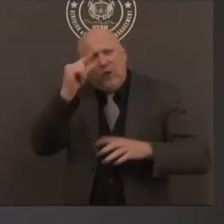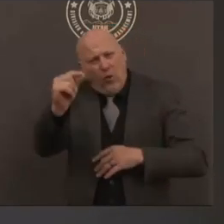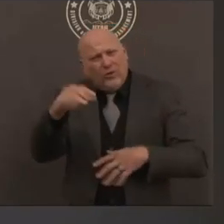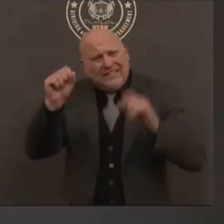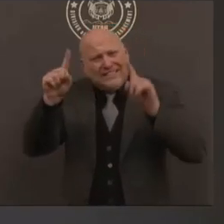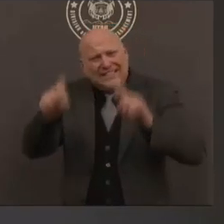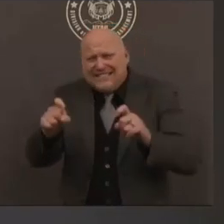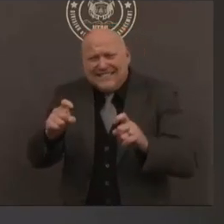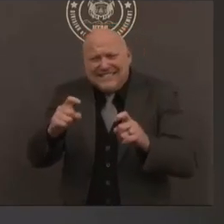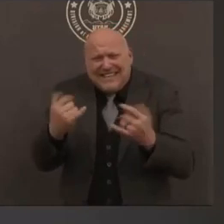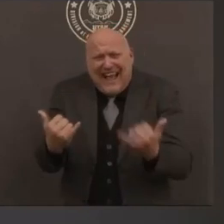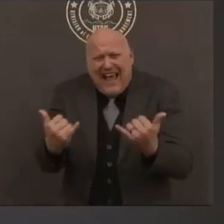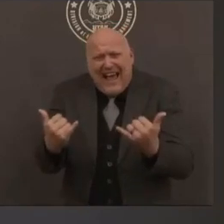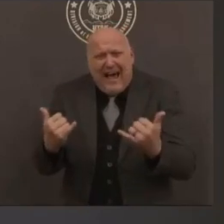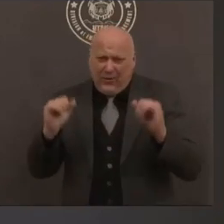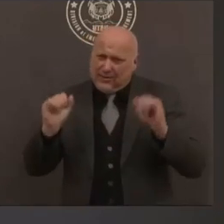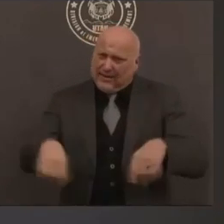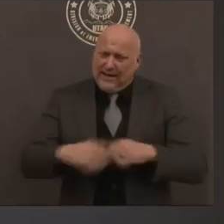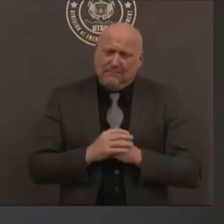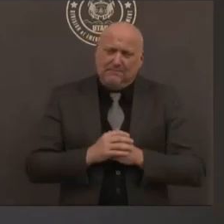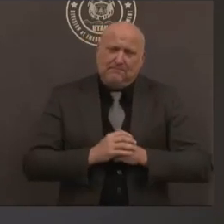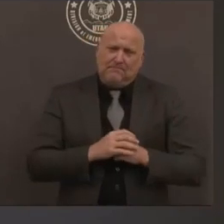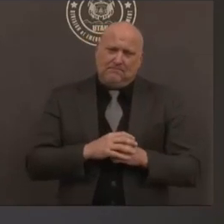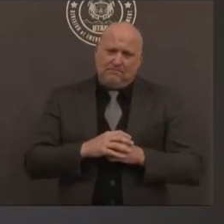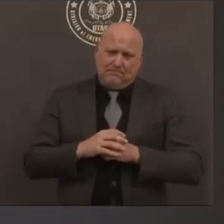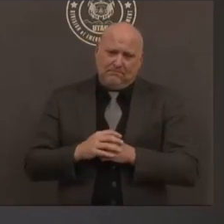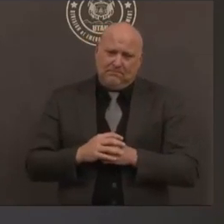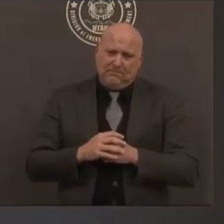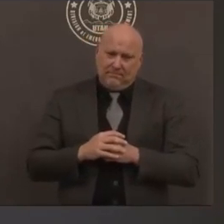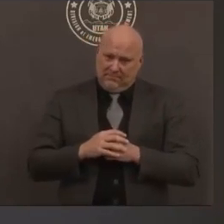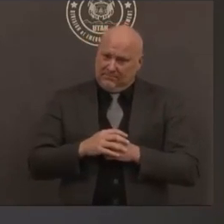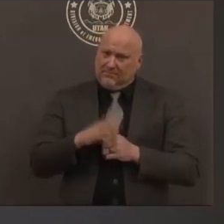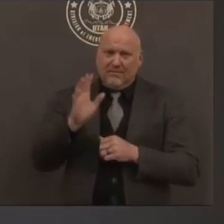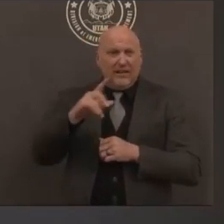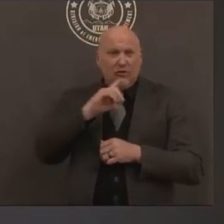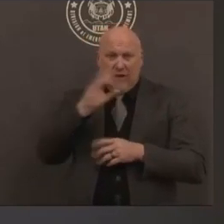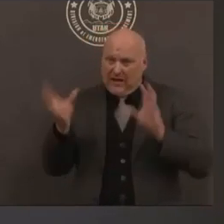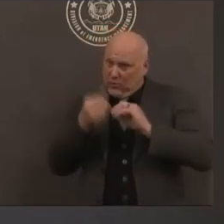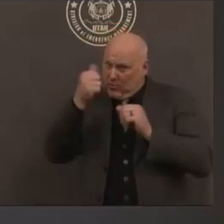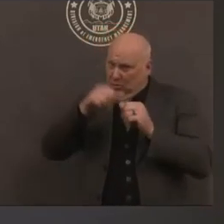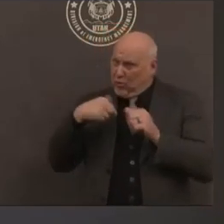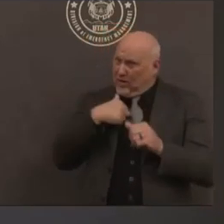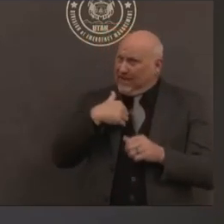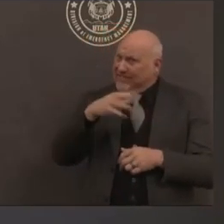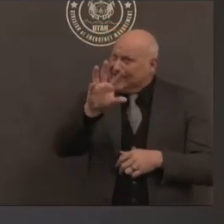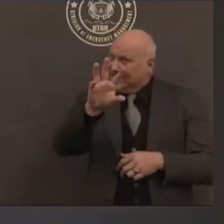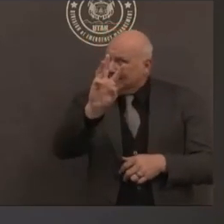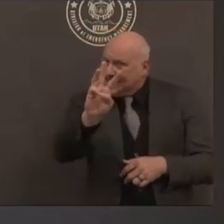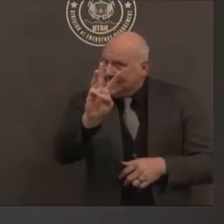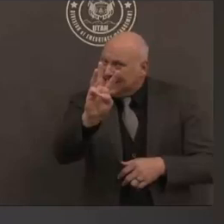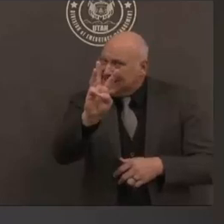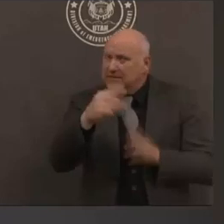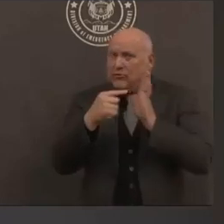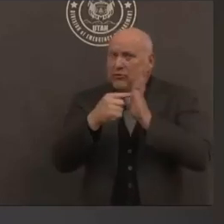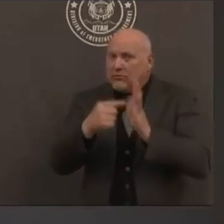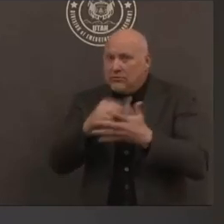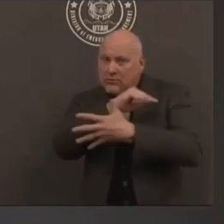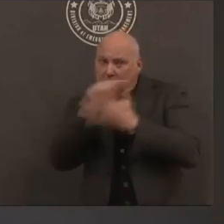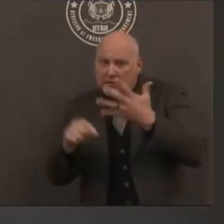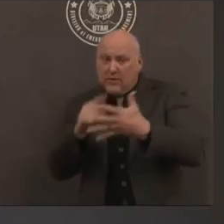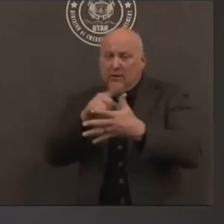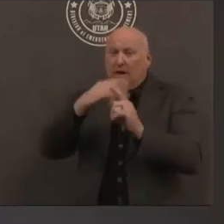shortness of breath muscle aches and pains um sore throat or a sudden loss of taste or smell